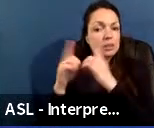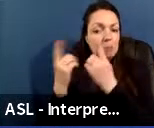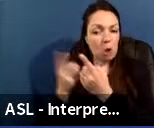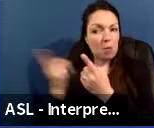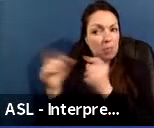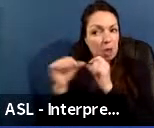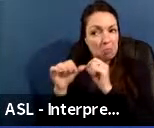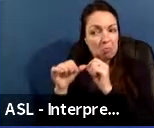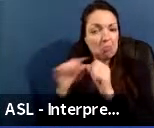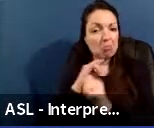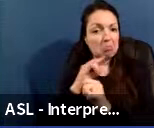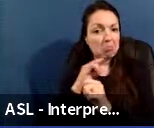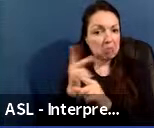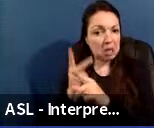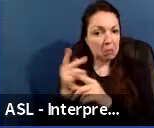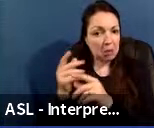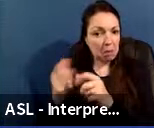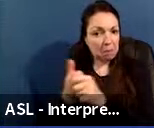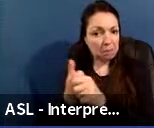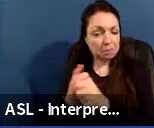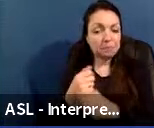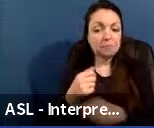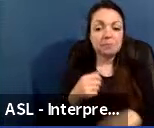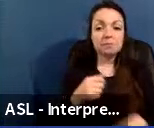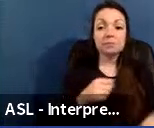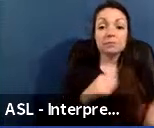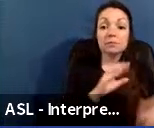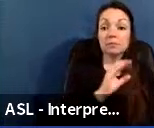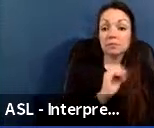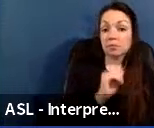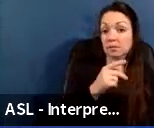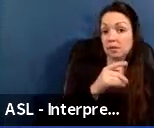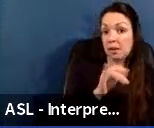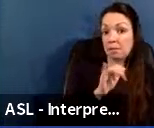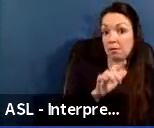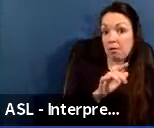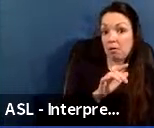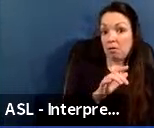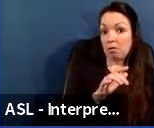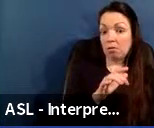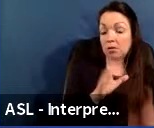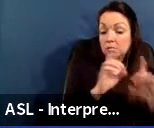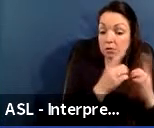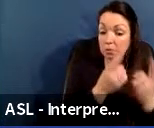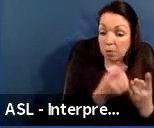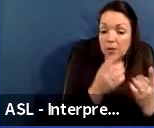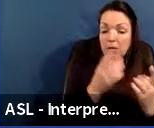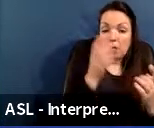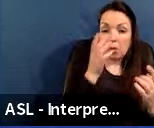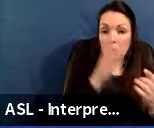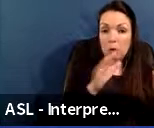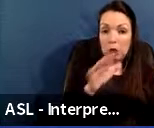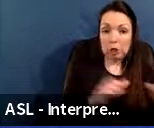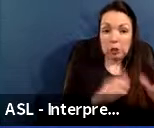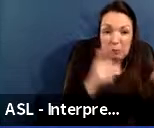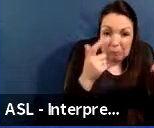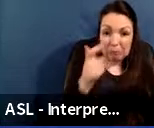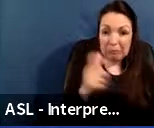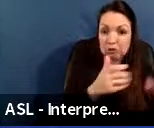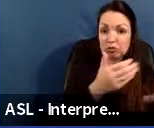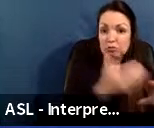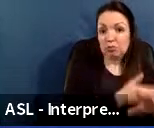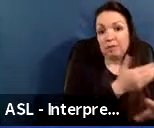basis. The capital department, as part of this restroom upgrade budget, will complete major bathroom